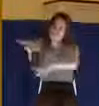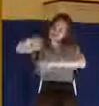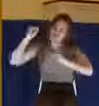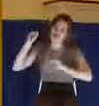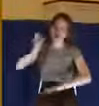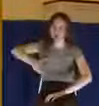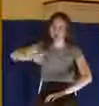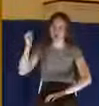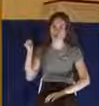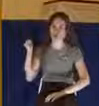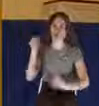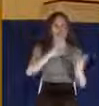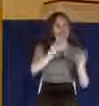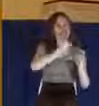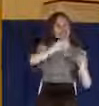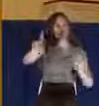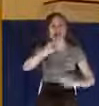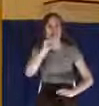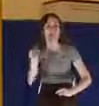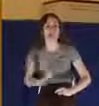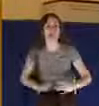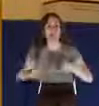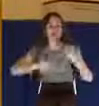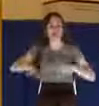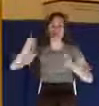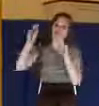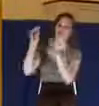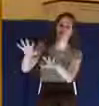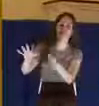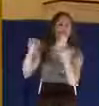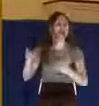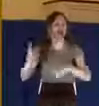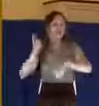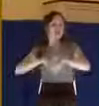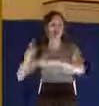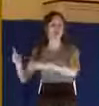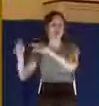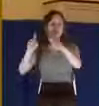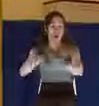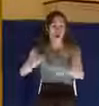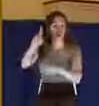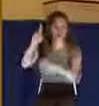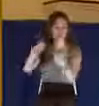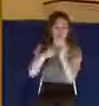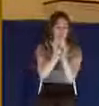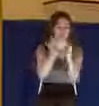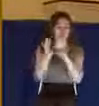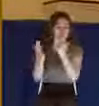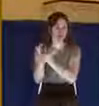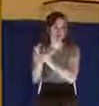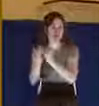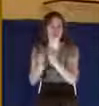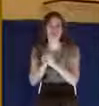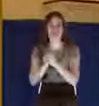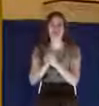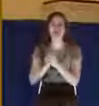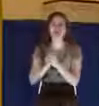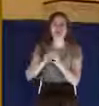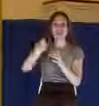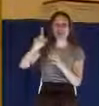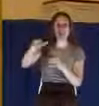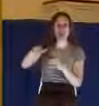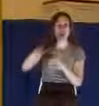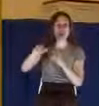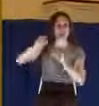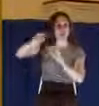crucified. Later on in verse 26, it says they placed a sign over the cross, which cynically read the king of